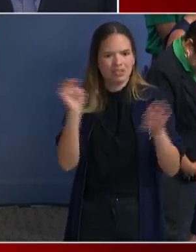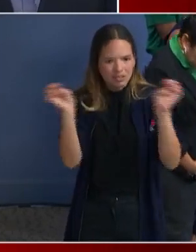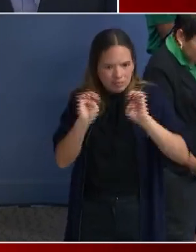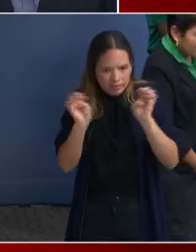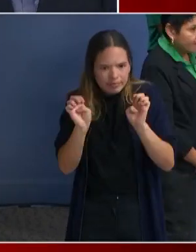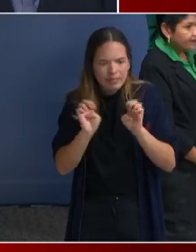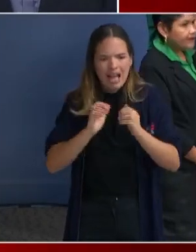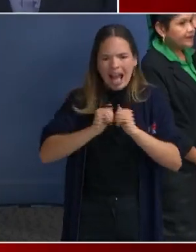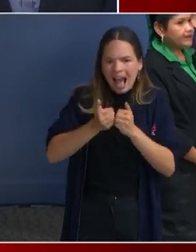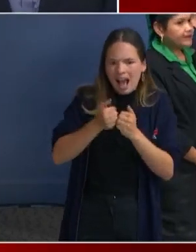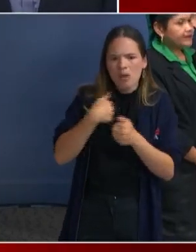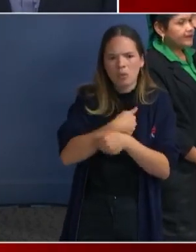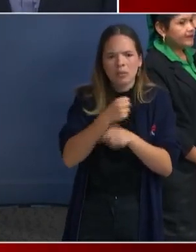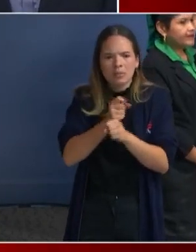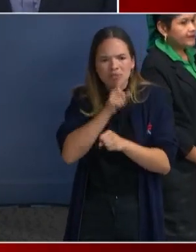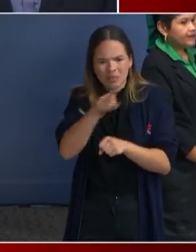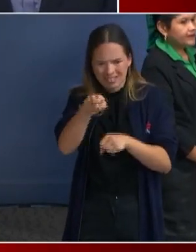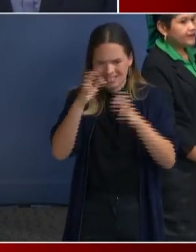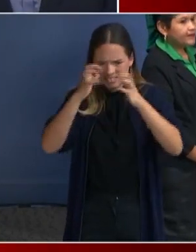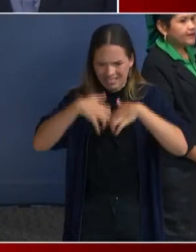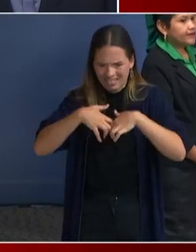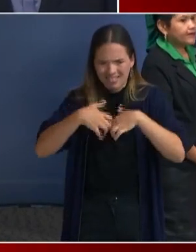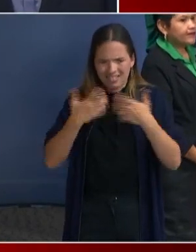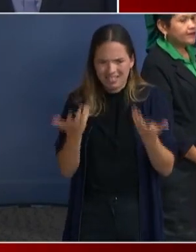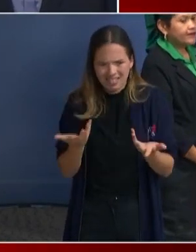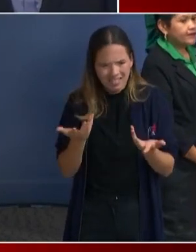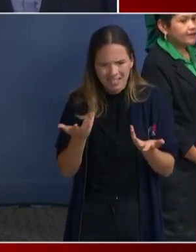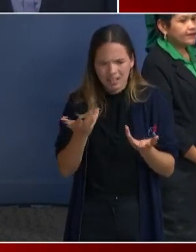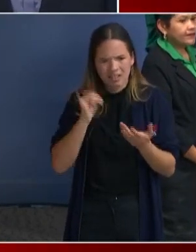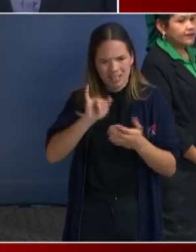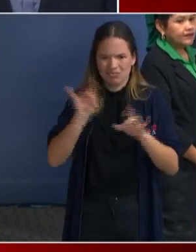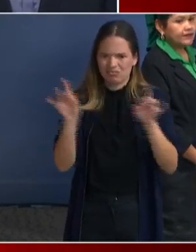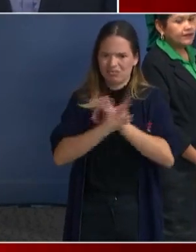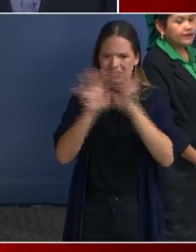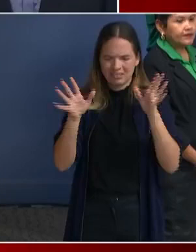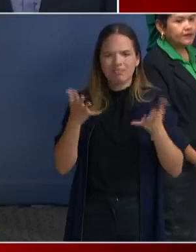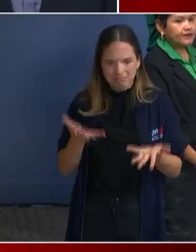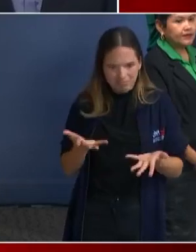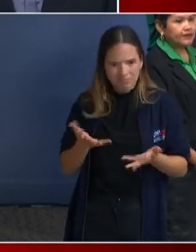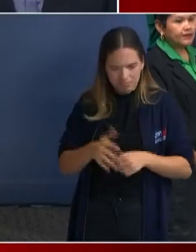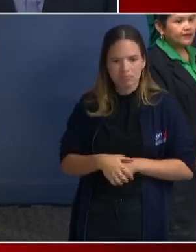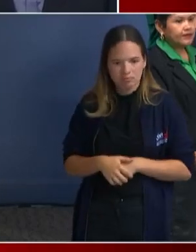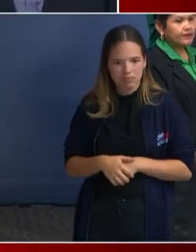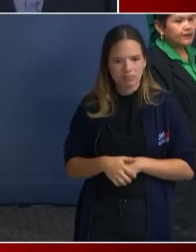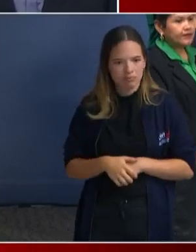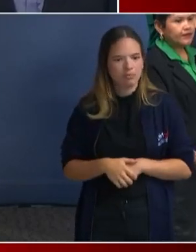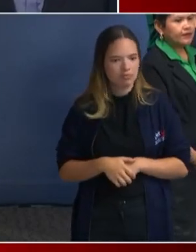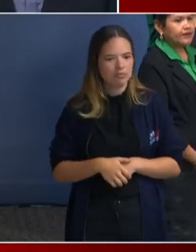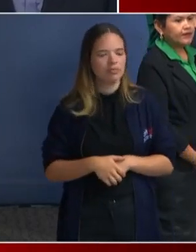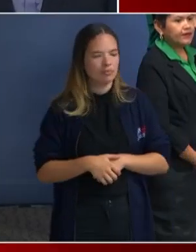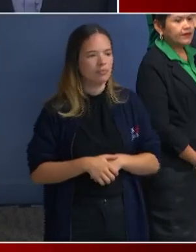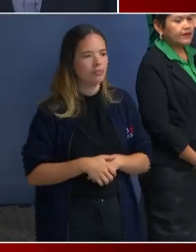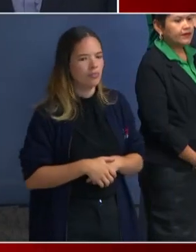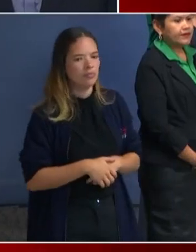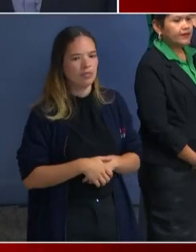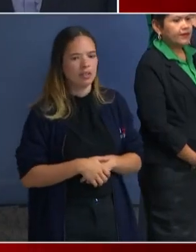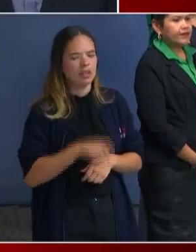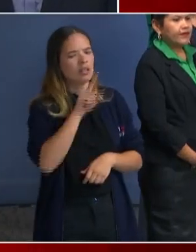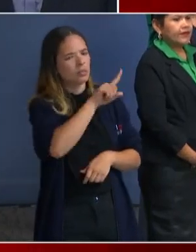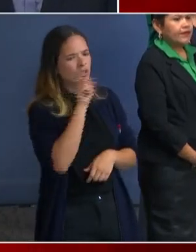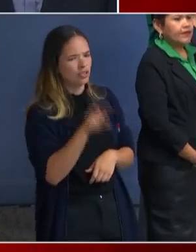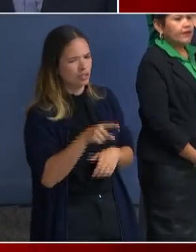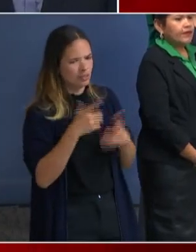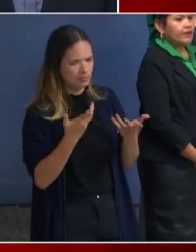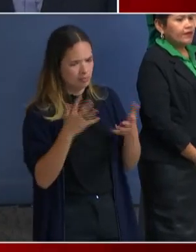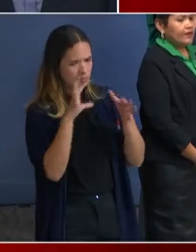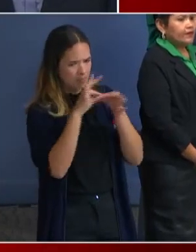their actions? That's what we're talking about today. Yes. Yes, Mary, you mentioned earlier about the migrants that some are being